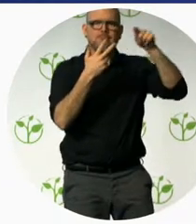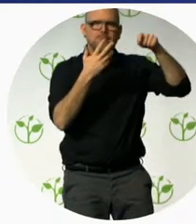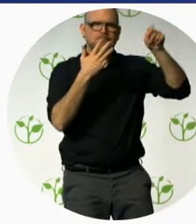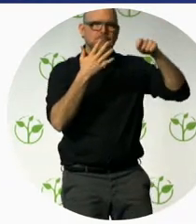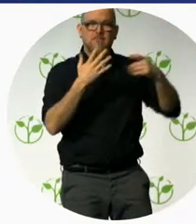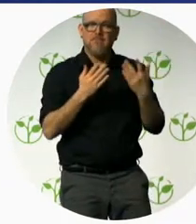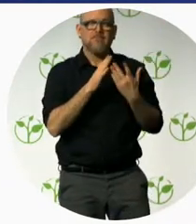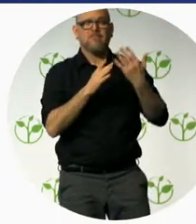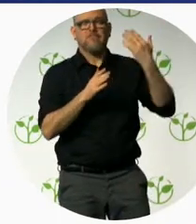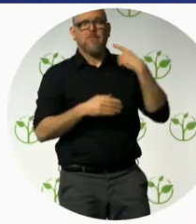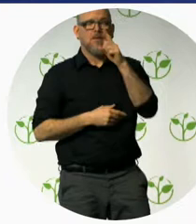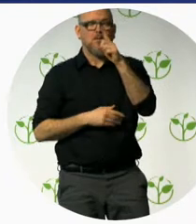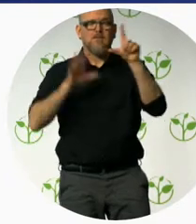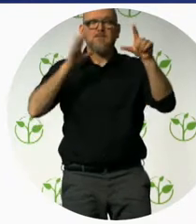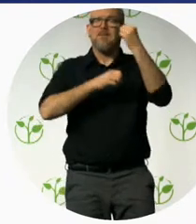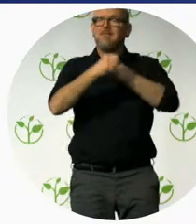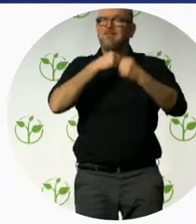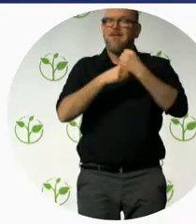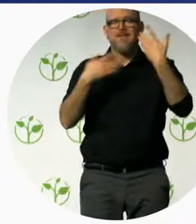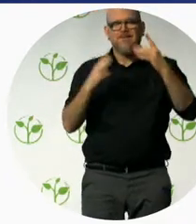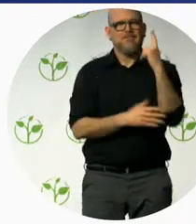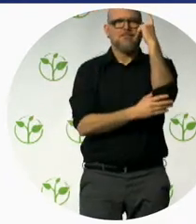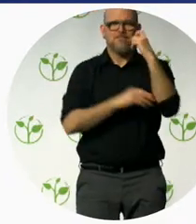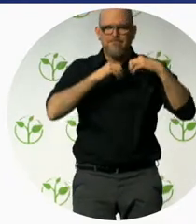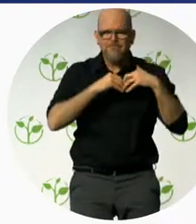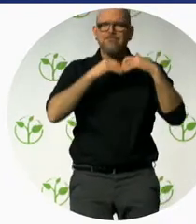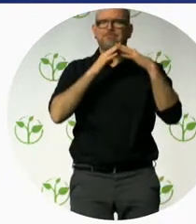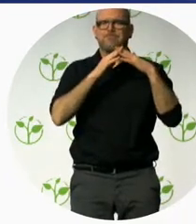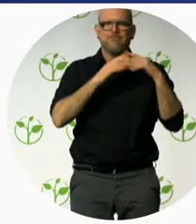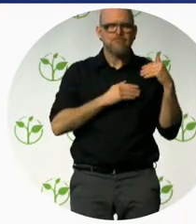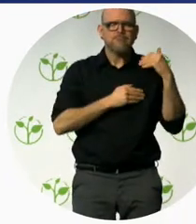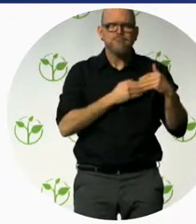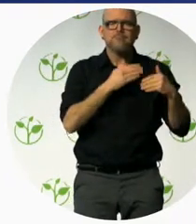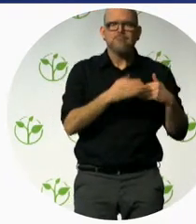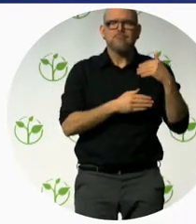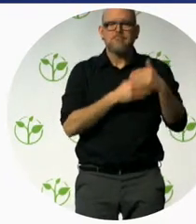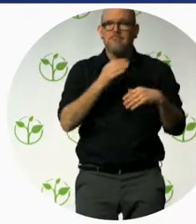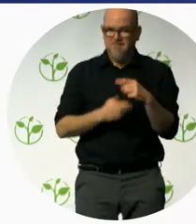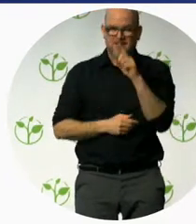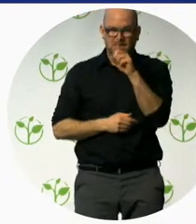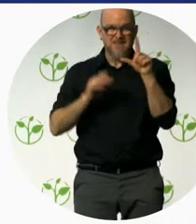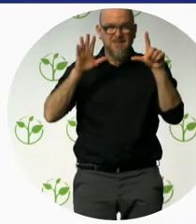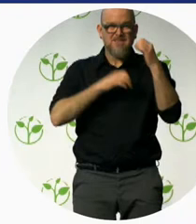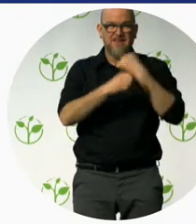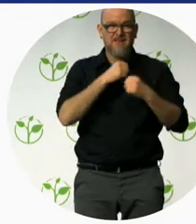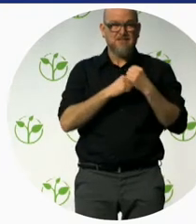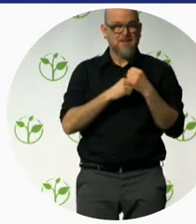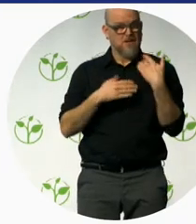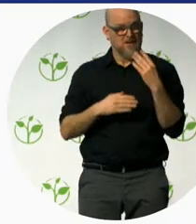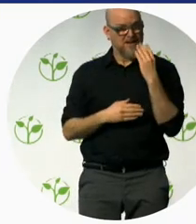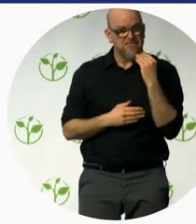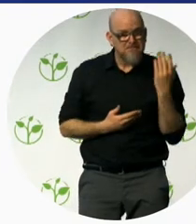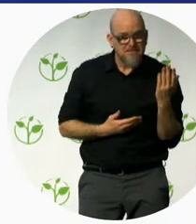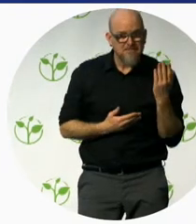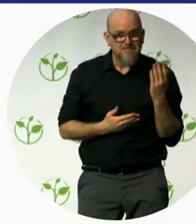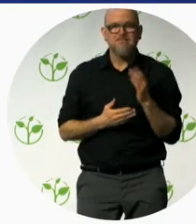project in accessible tourism. I'm very pleased to welcome another one of our ENAD members, Ewud, to tell us about your work in Flanders. Thank